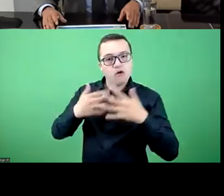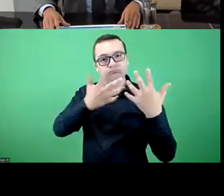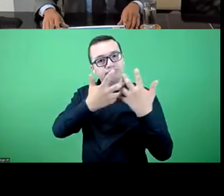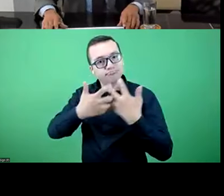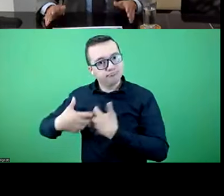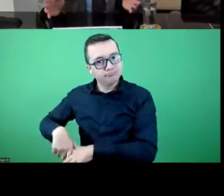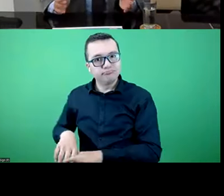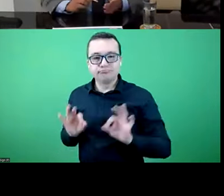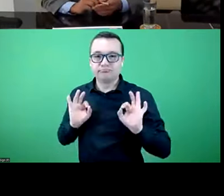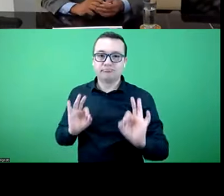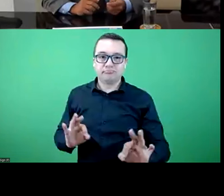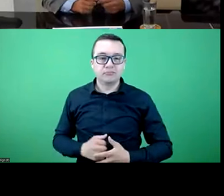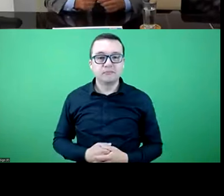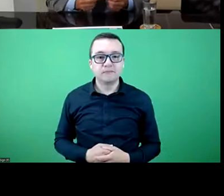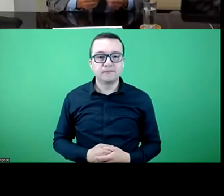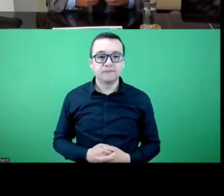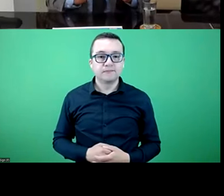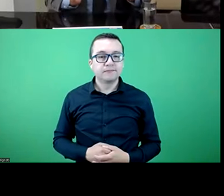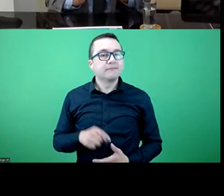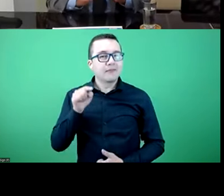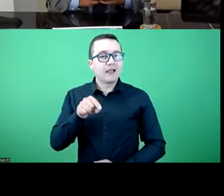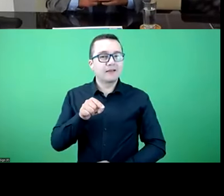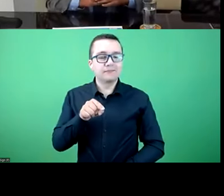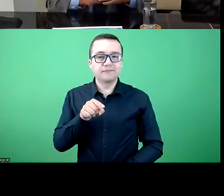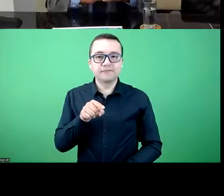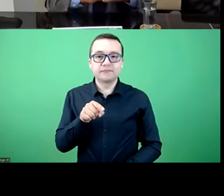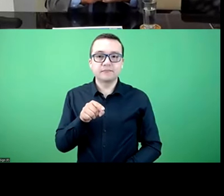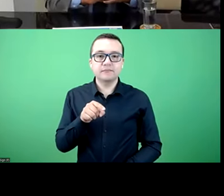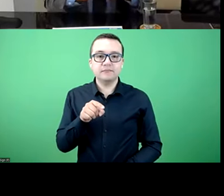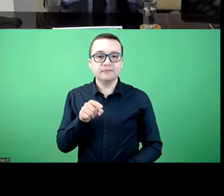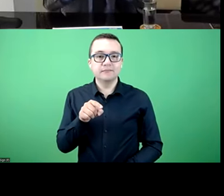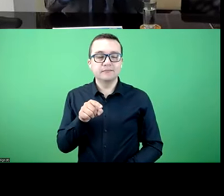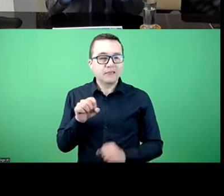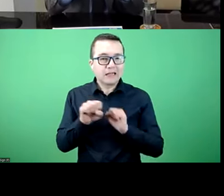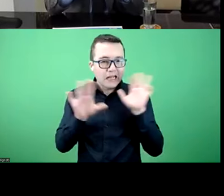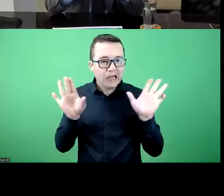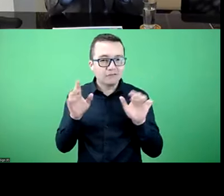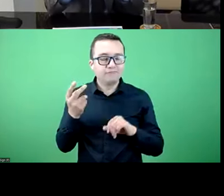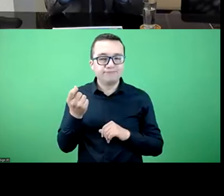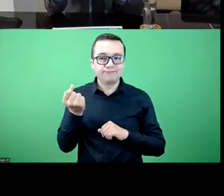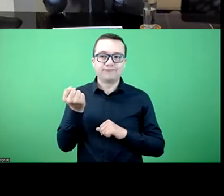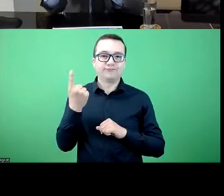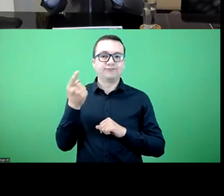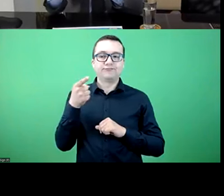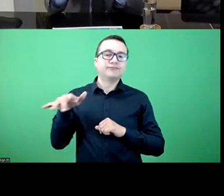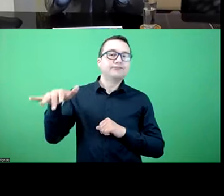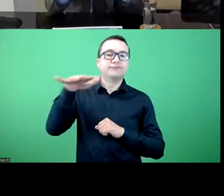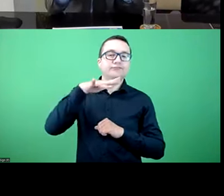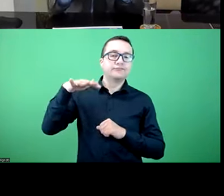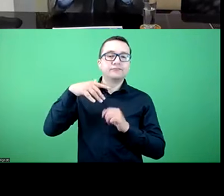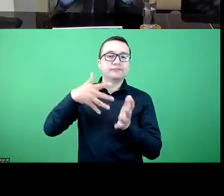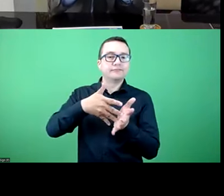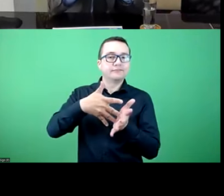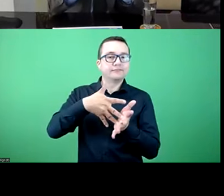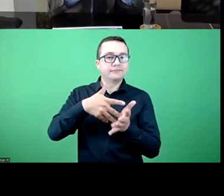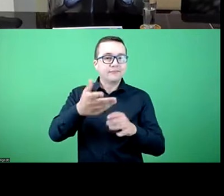system a lot more efficient. Clearly, also, there's weak incentives, particularly when it